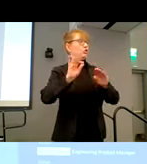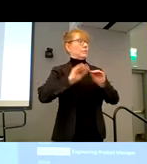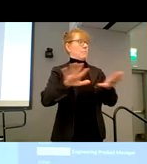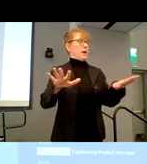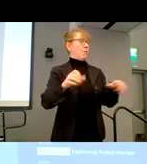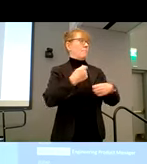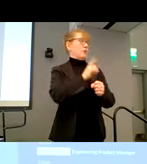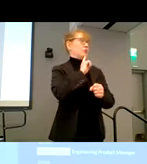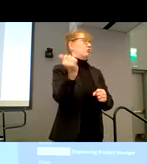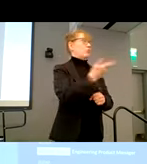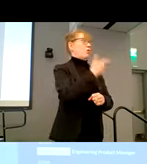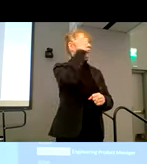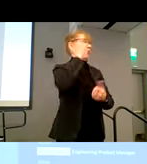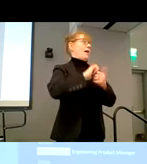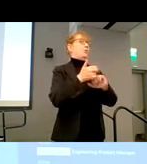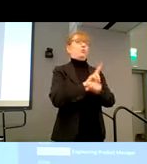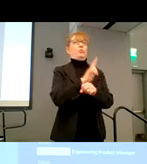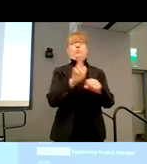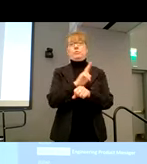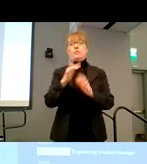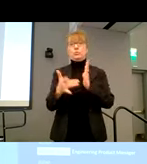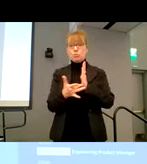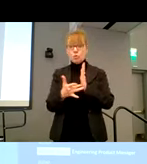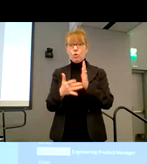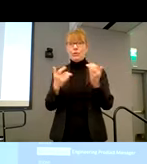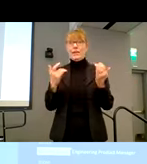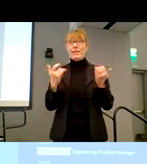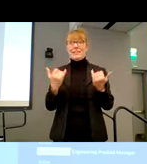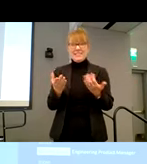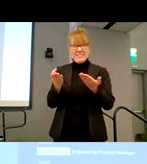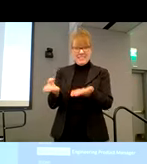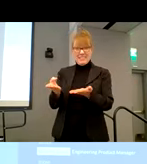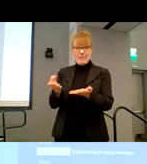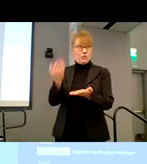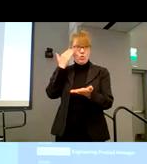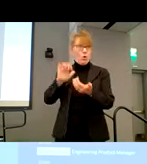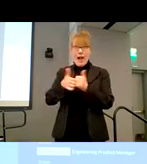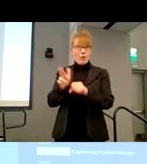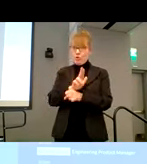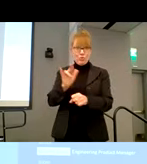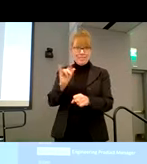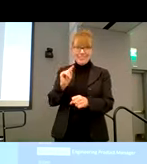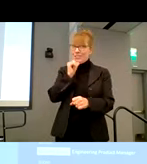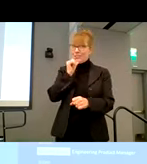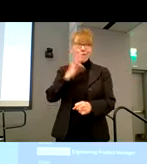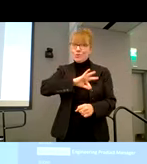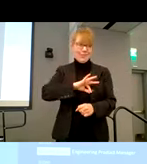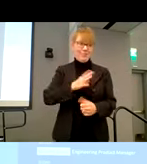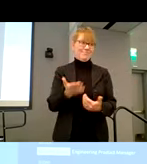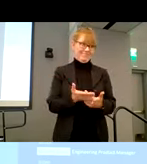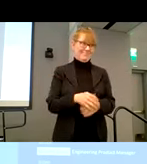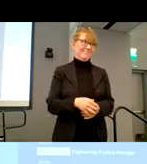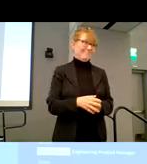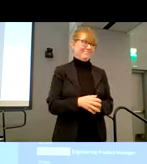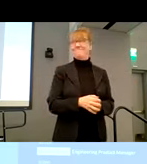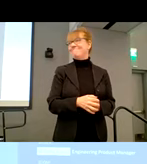that all of you know how to utilize them because a tool that exists, if you don't know how to use it is not useful. Yeah. All right. Thank